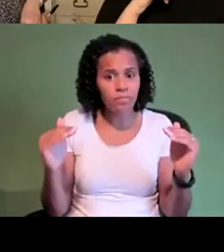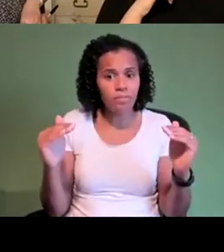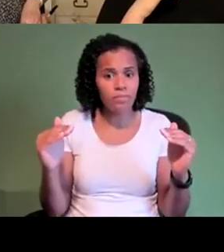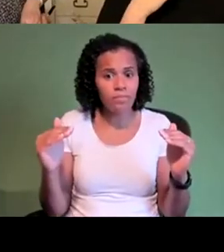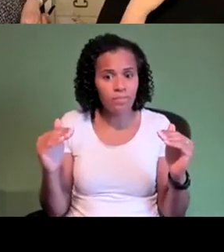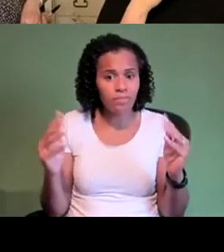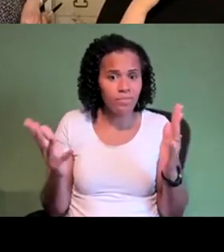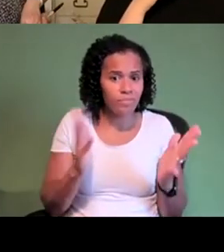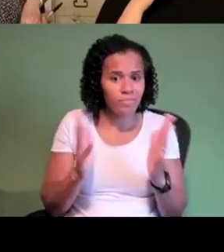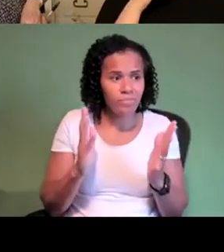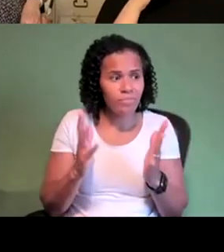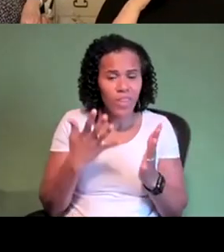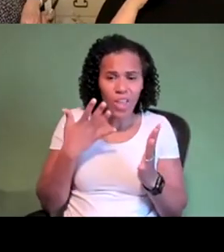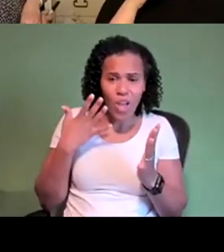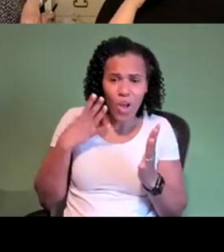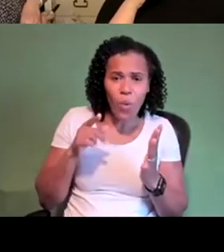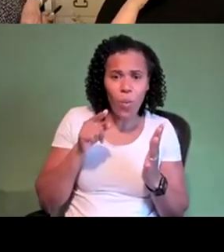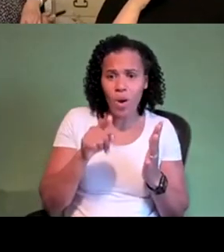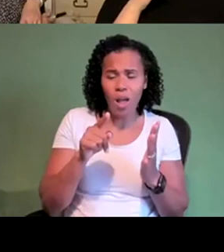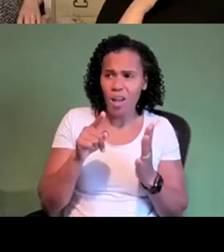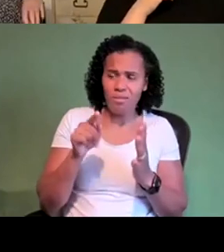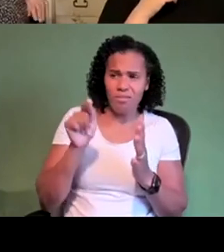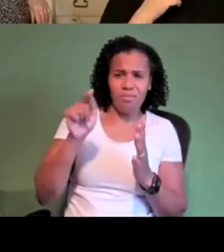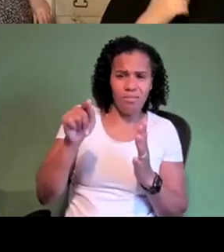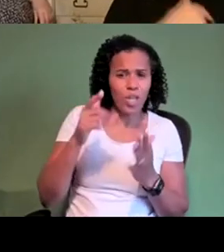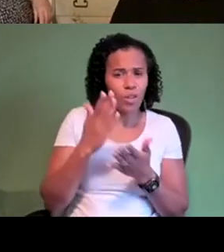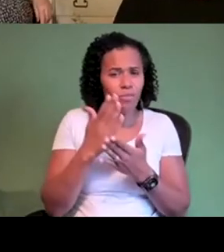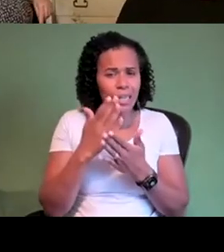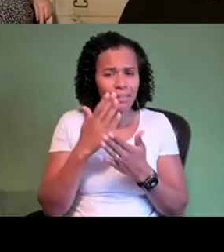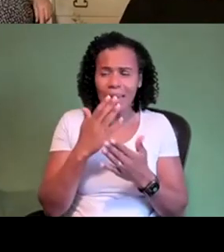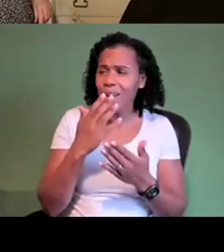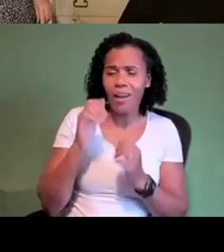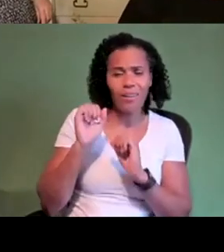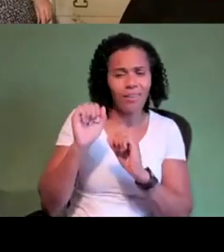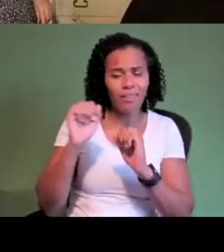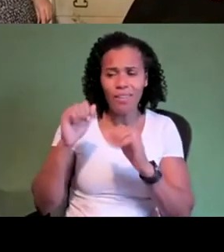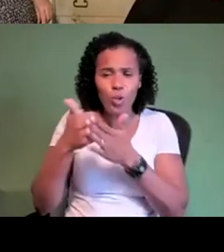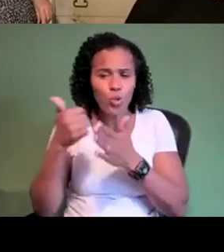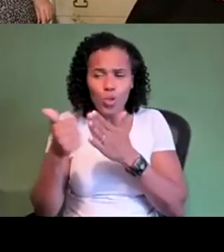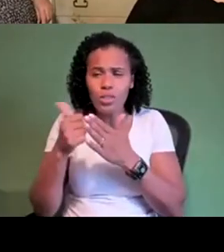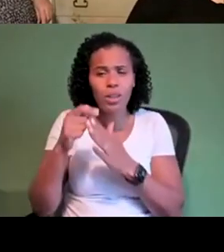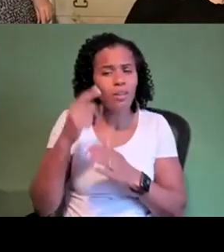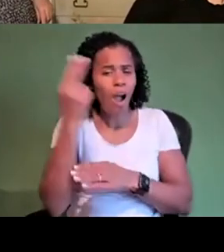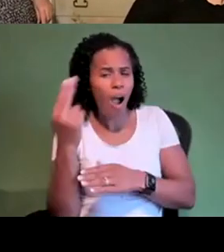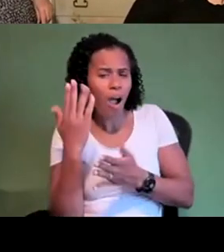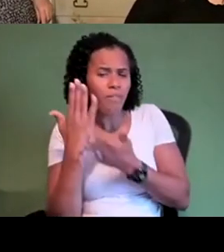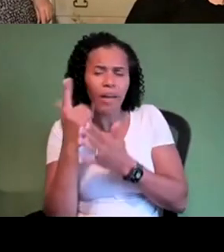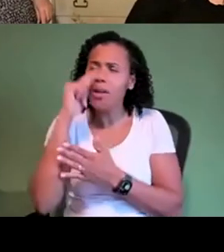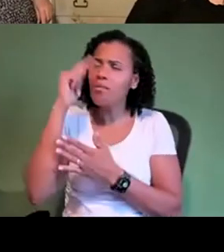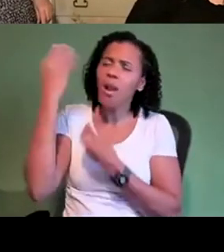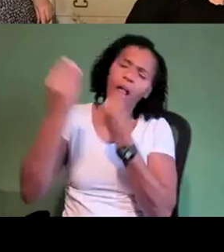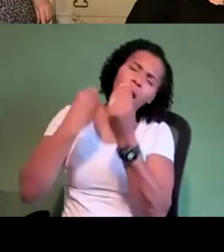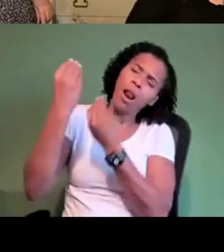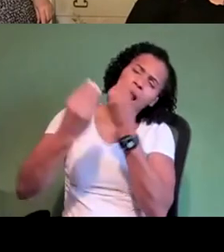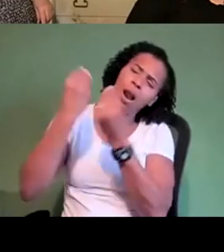intellectualization of art and the critics i think that's probably quite a long way to go but i think that you know what is really